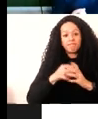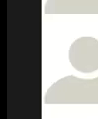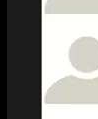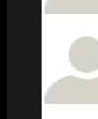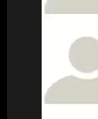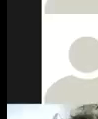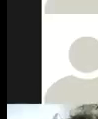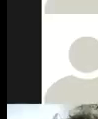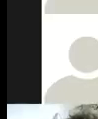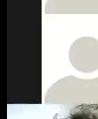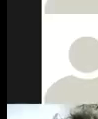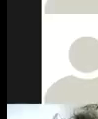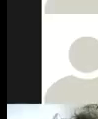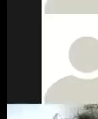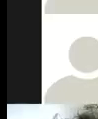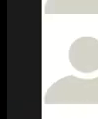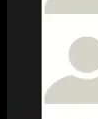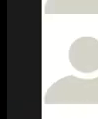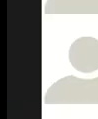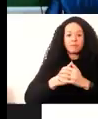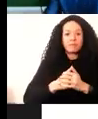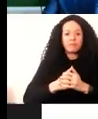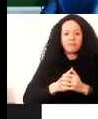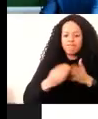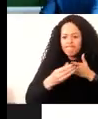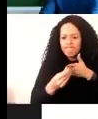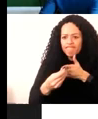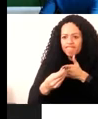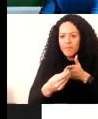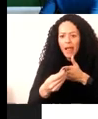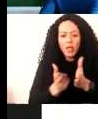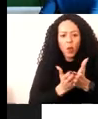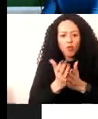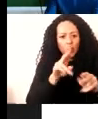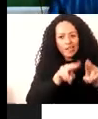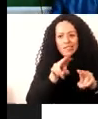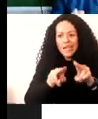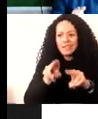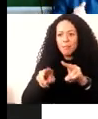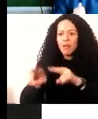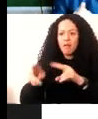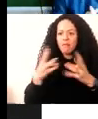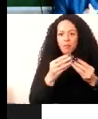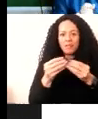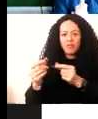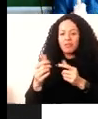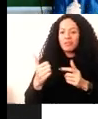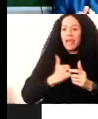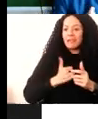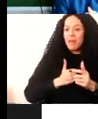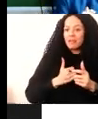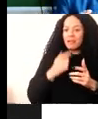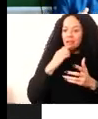you're guided through an assessment of the materials expected as part of the acquisition process. And